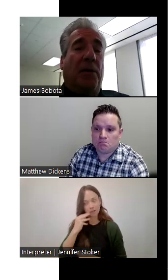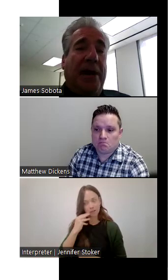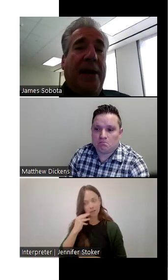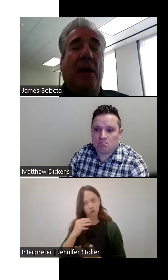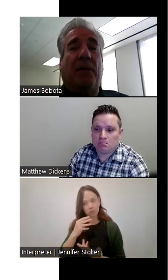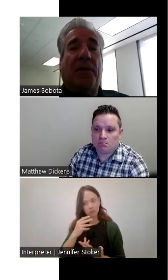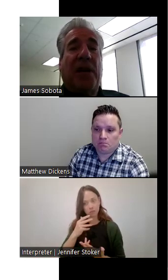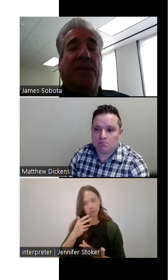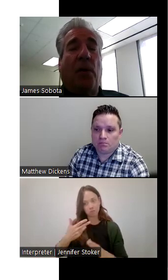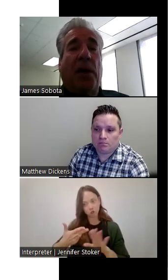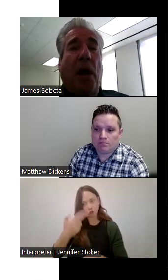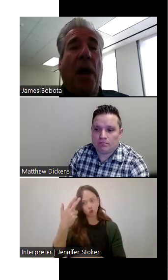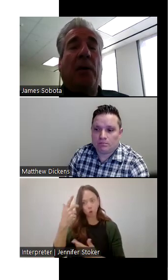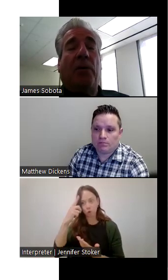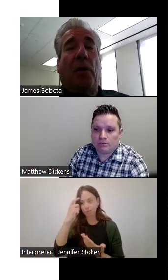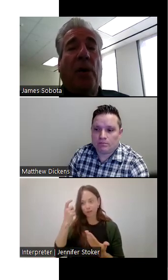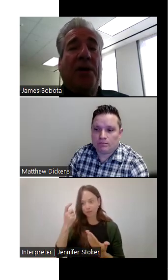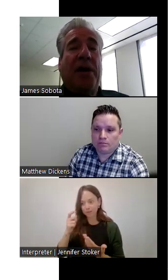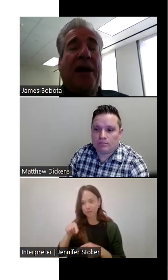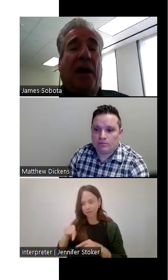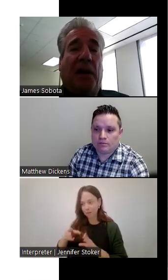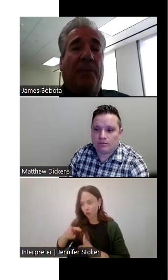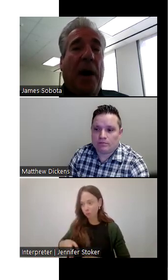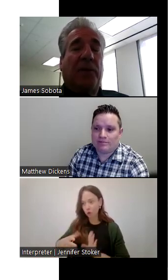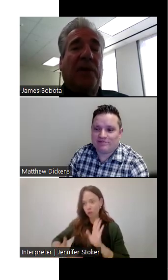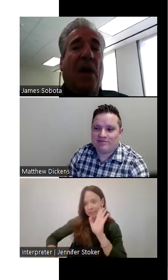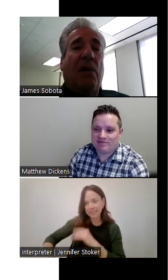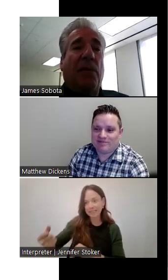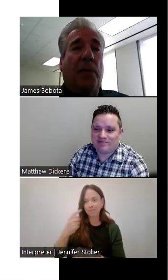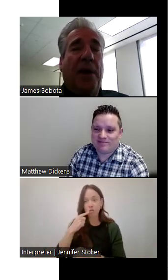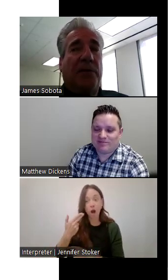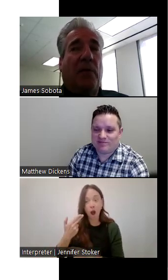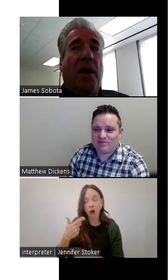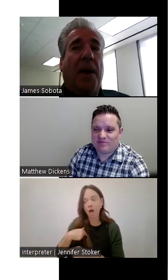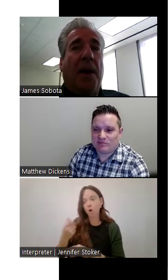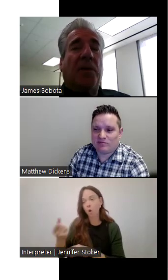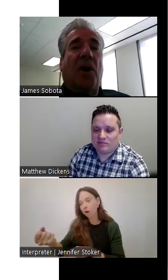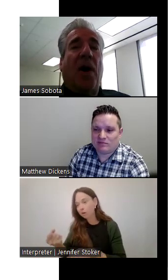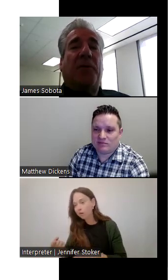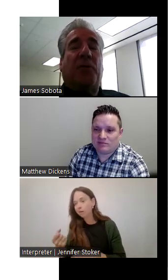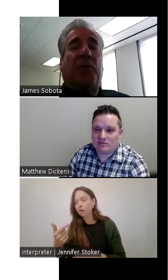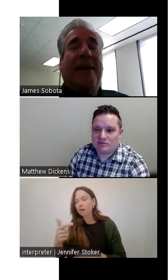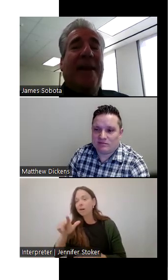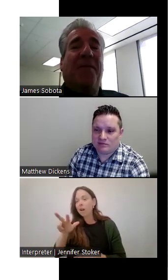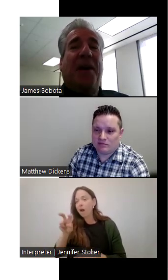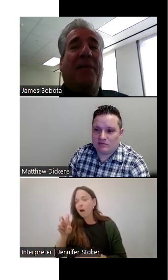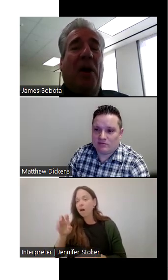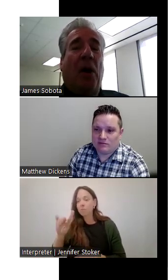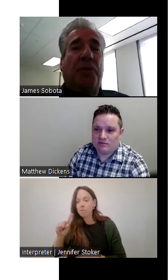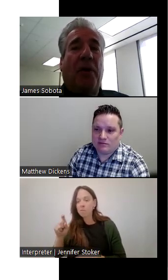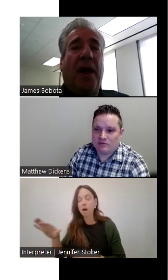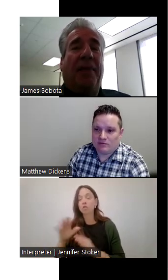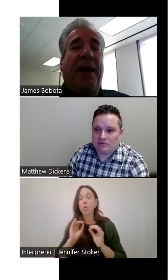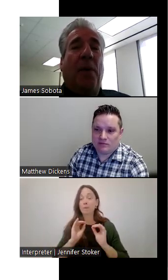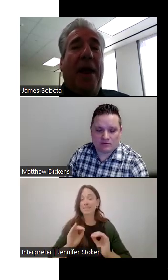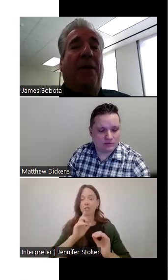criminals that are digging under their seat for a gun or they're reaching in a glove box for a pistol. So I'm training even the deaf